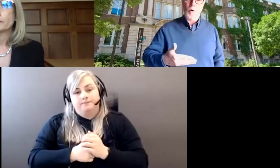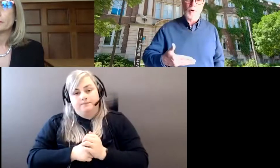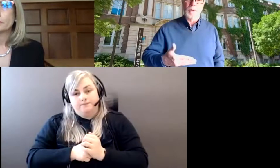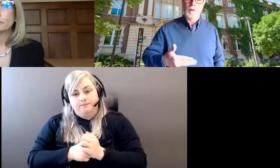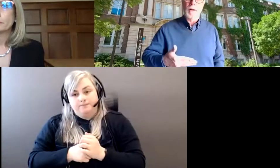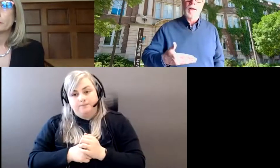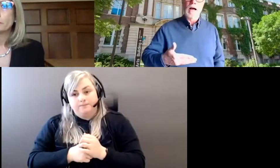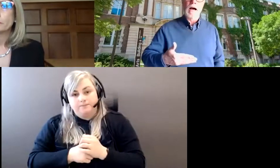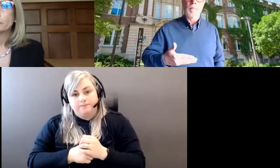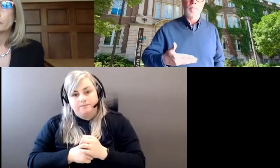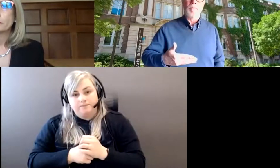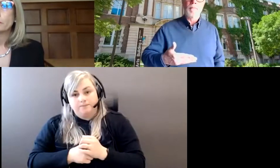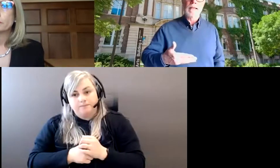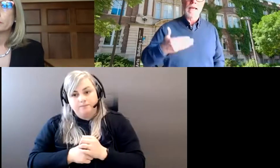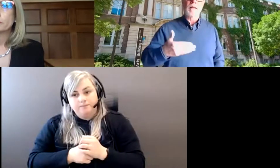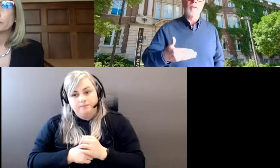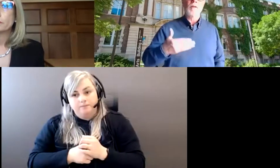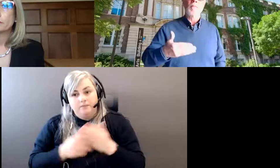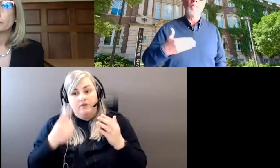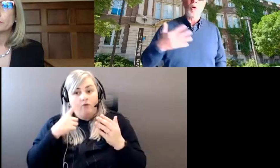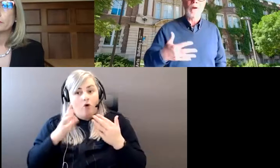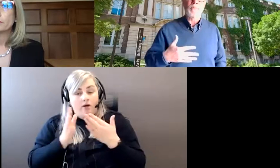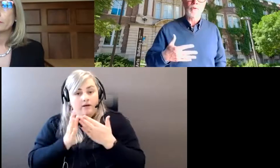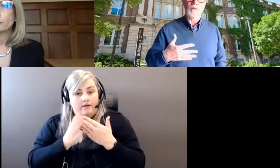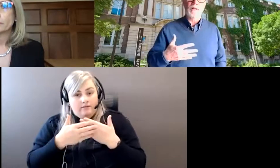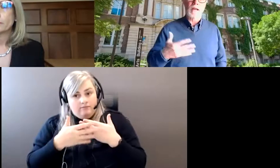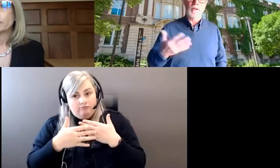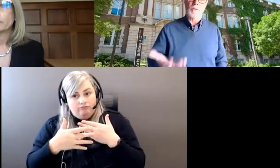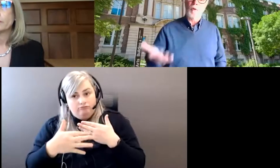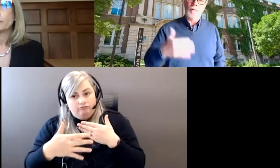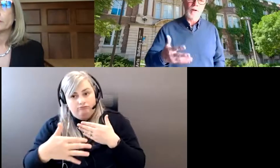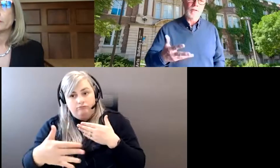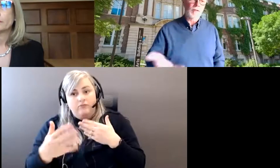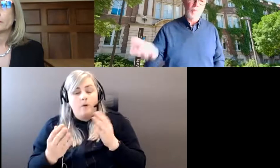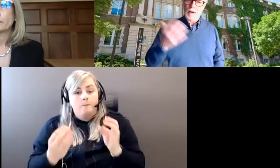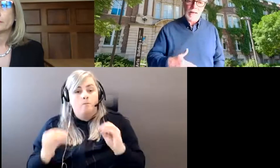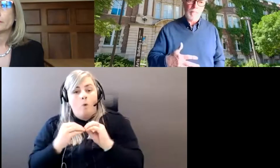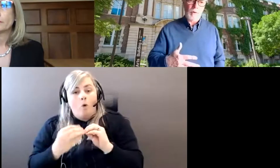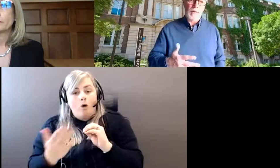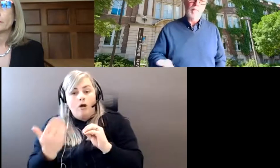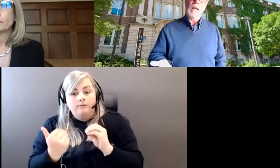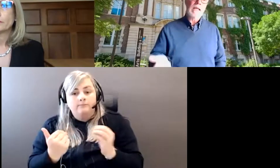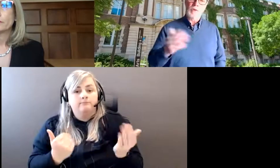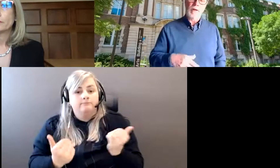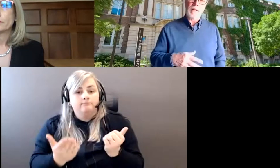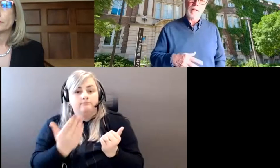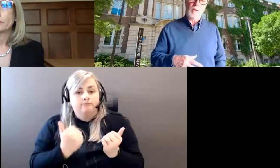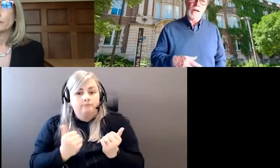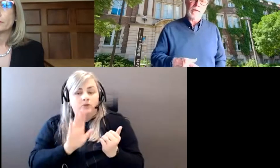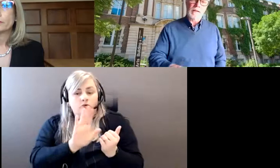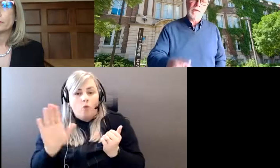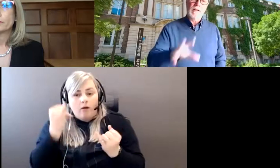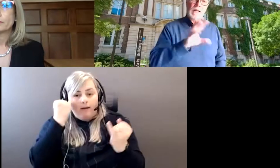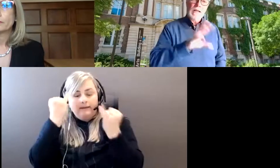forward, um, getting more representation, more voices and more input is going to be a good